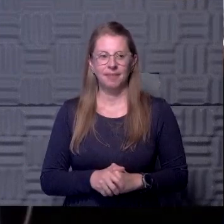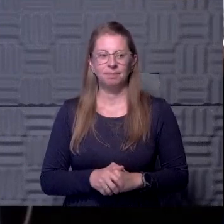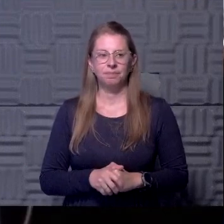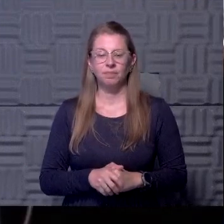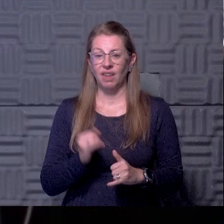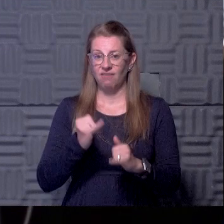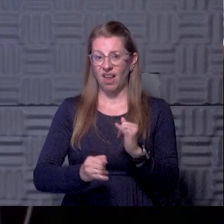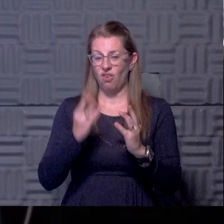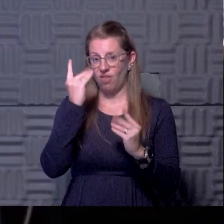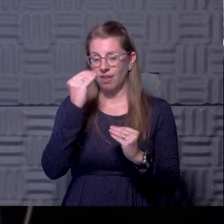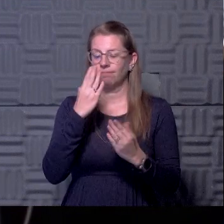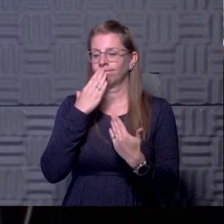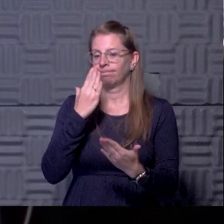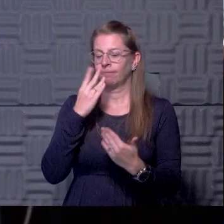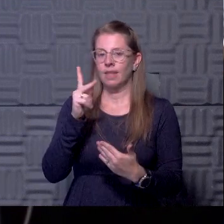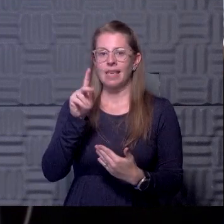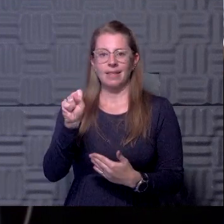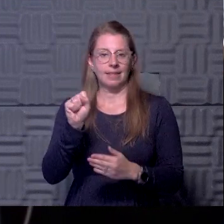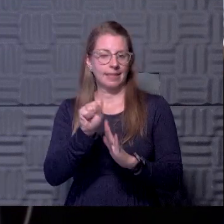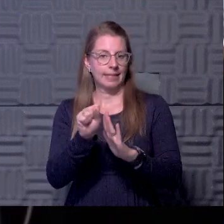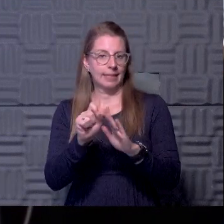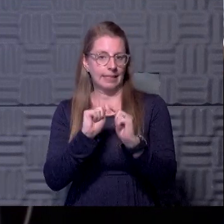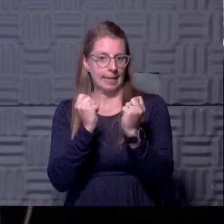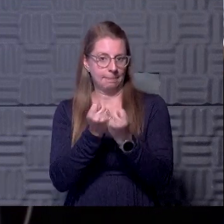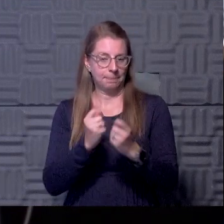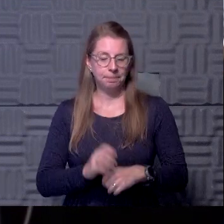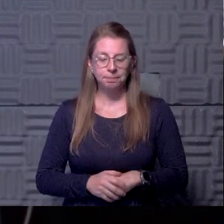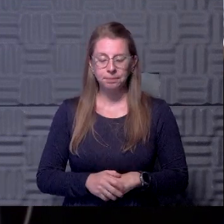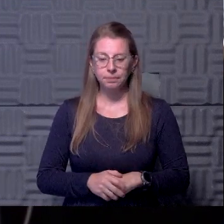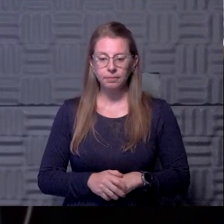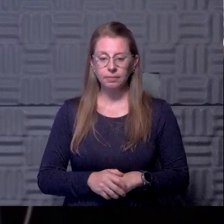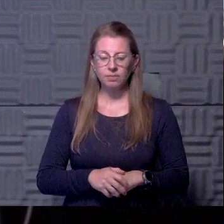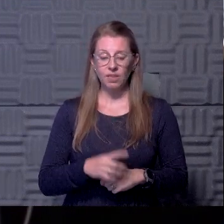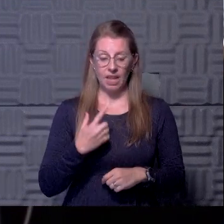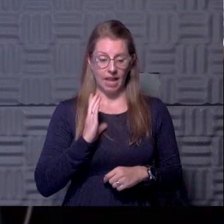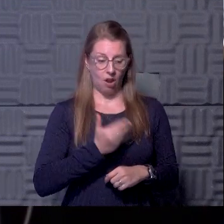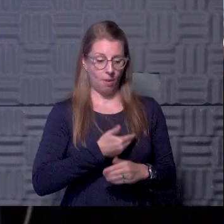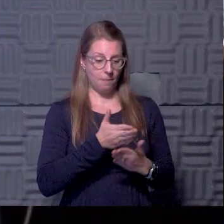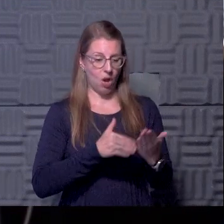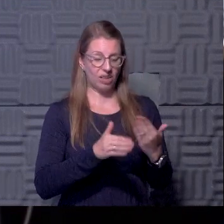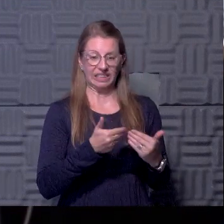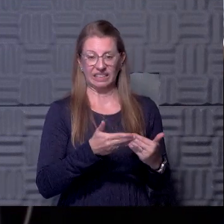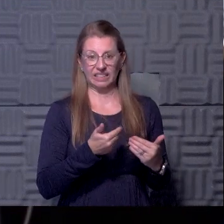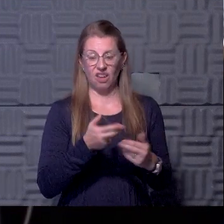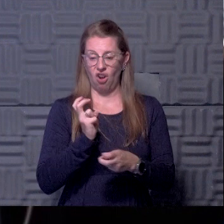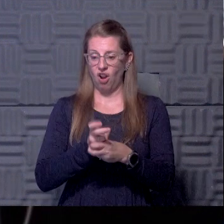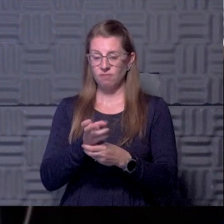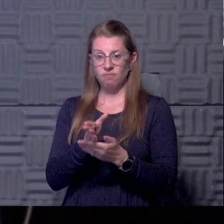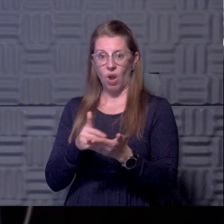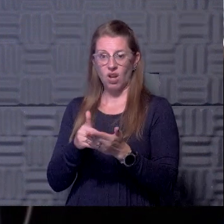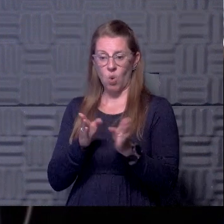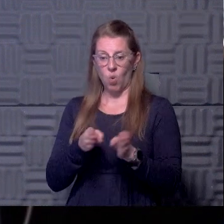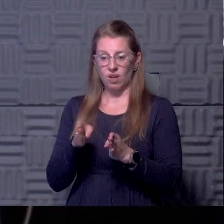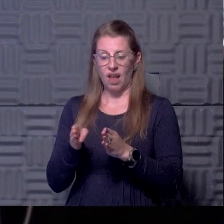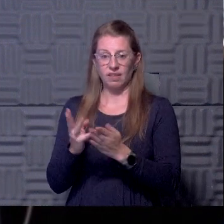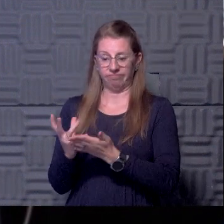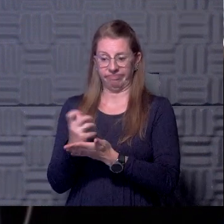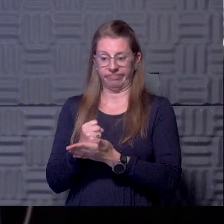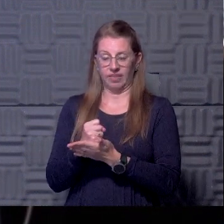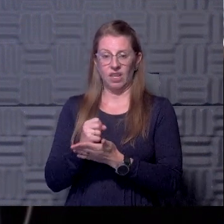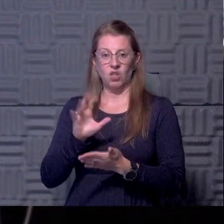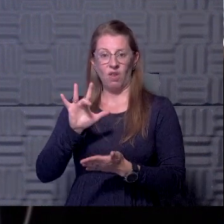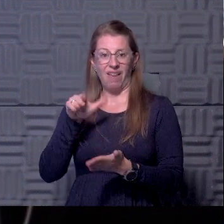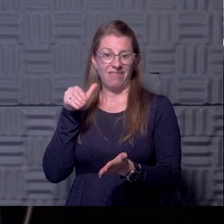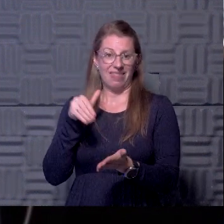just want to thank the Kansas team. I mean, what we're doing in some ways is the easy part of this. The hard part is organizing, getting samples from 25